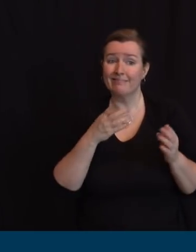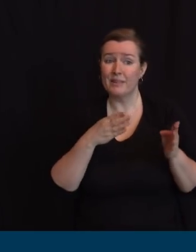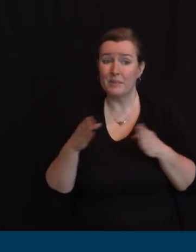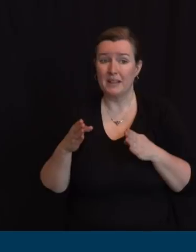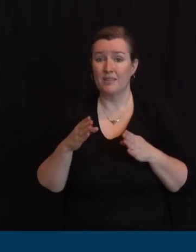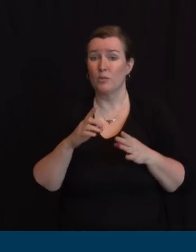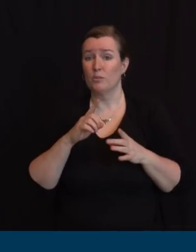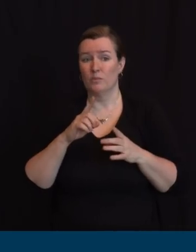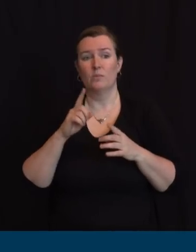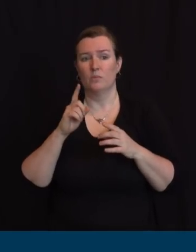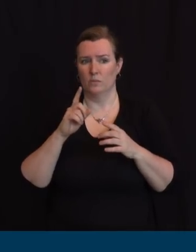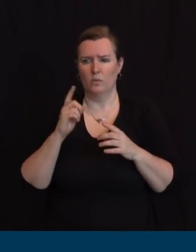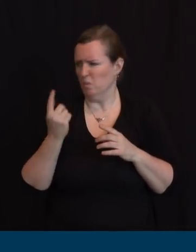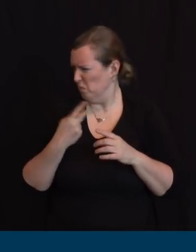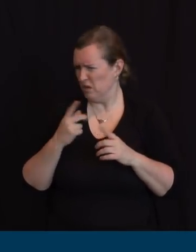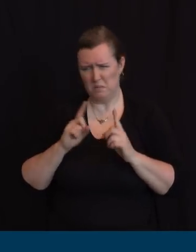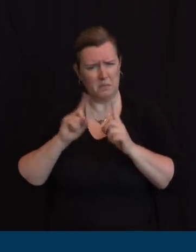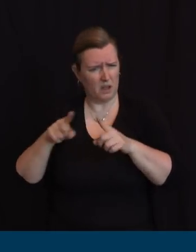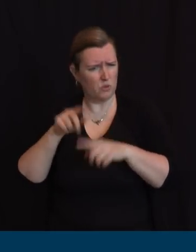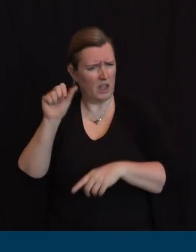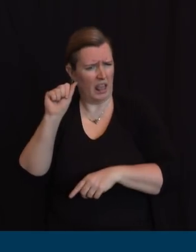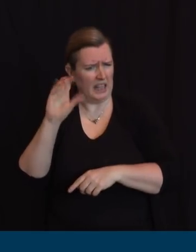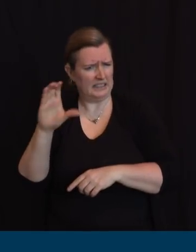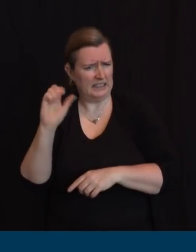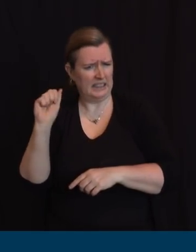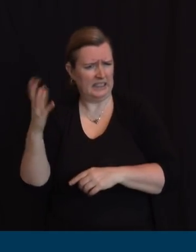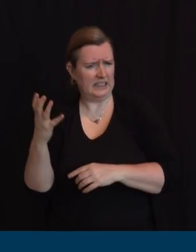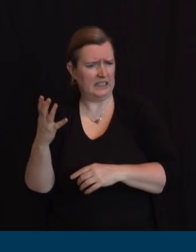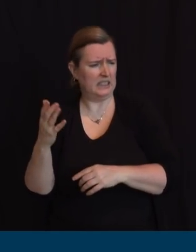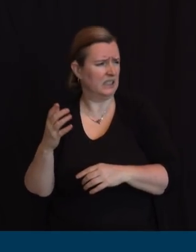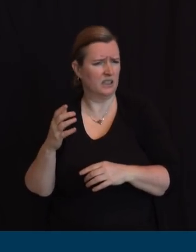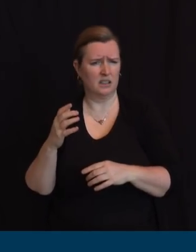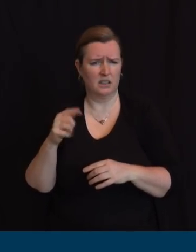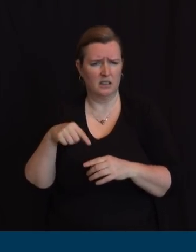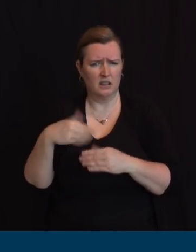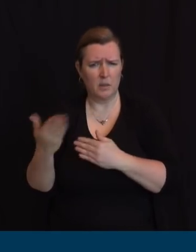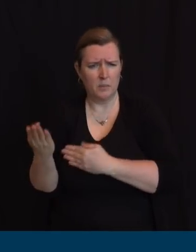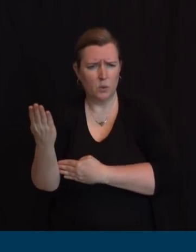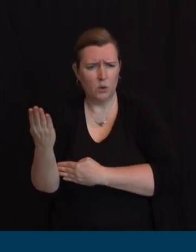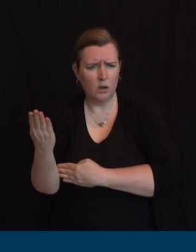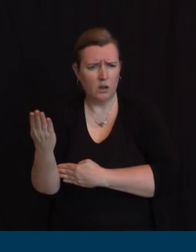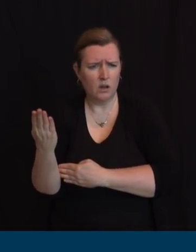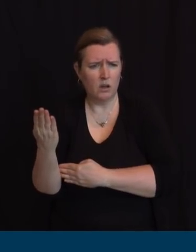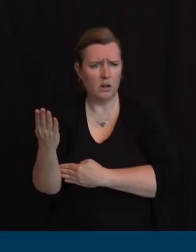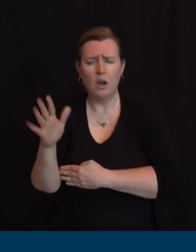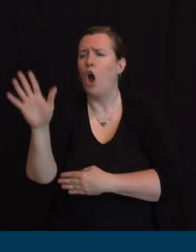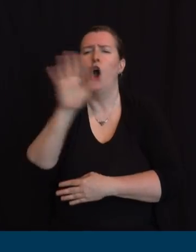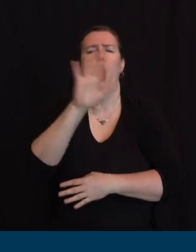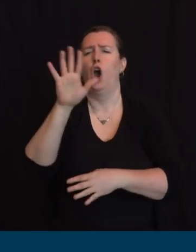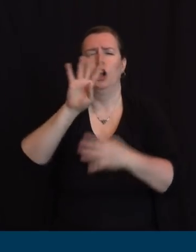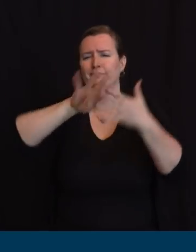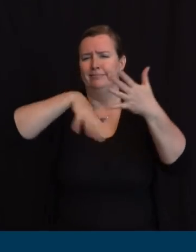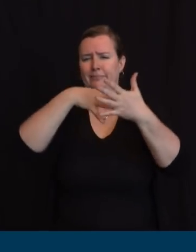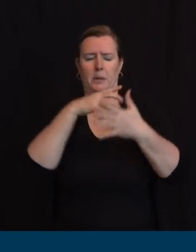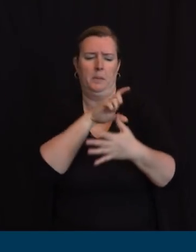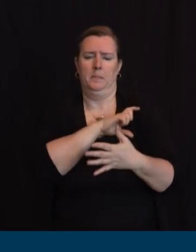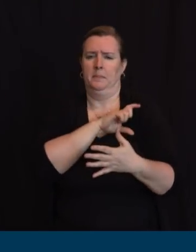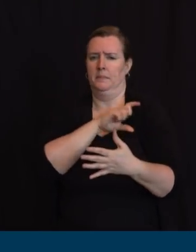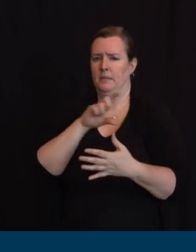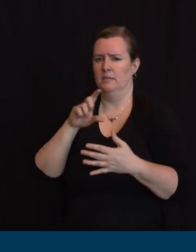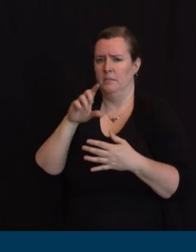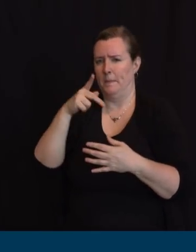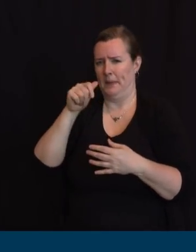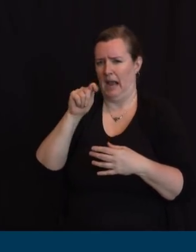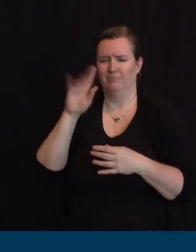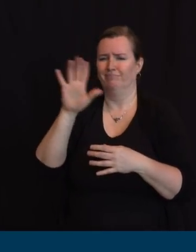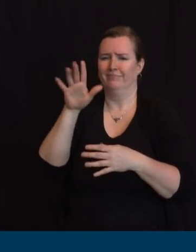and there was a sort of a reshuffle of the staffing of the staffing piece so I still expect that we're going to go down there do you have an update in